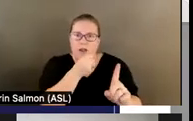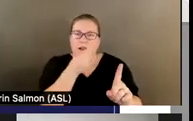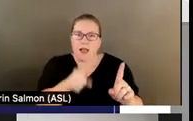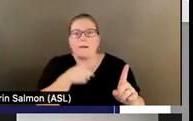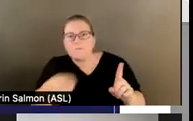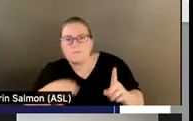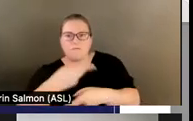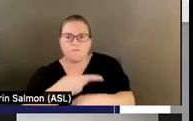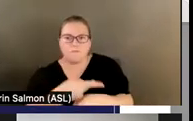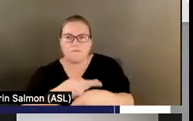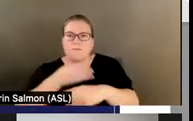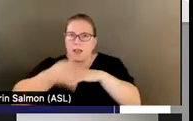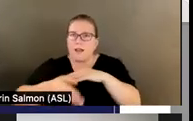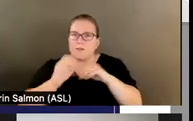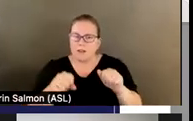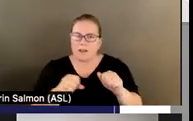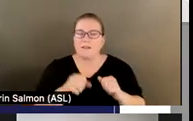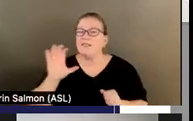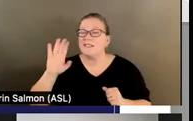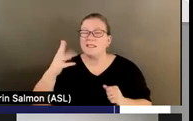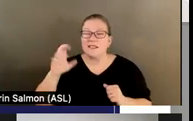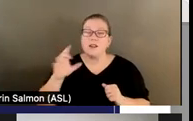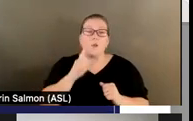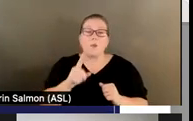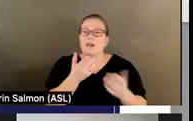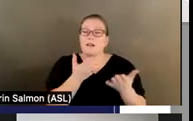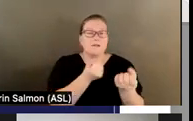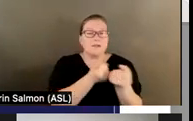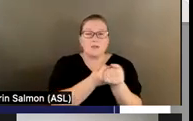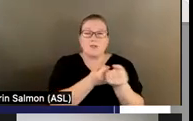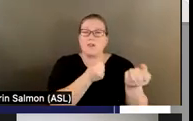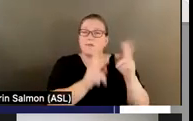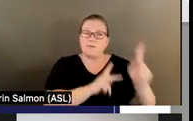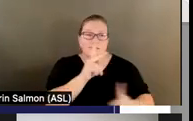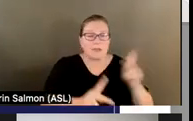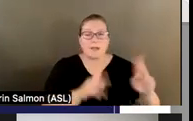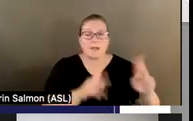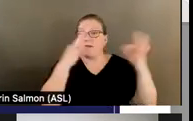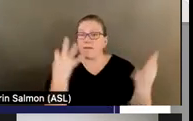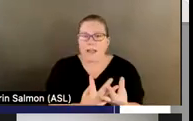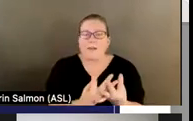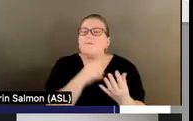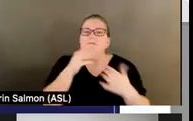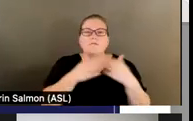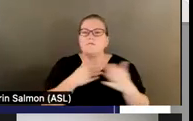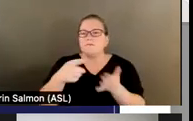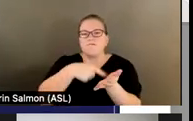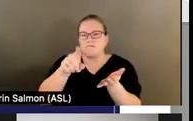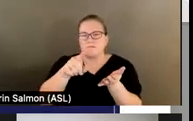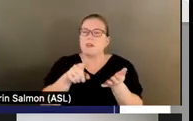CCBHC serve individuals and families regardless of their ability to pay. But what exactly do I mean when I say serve?